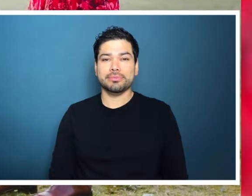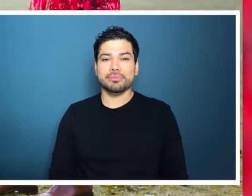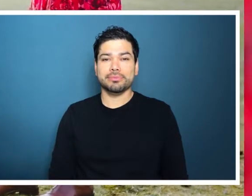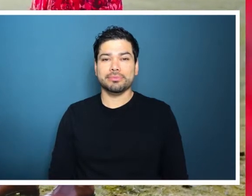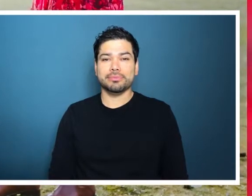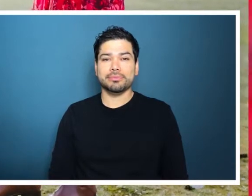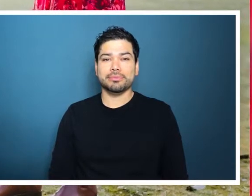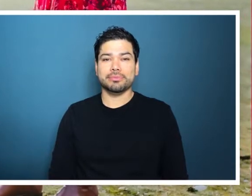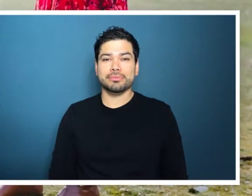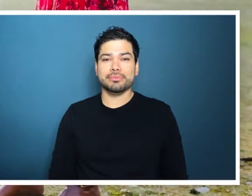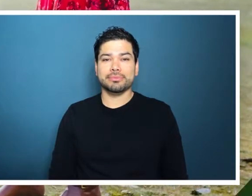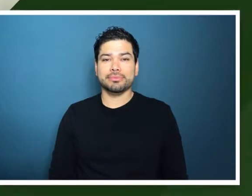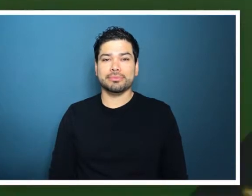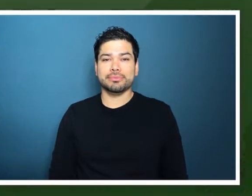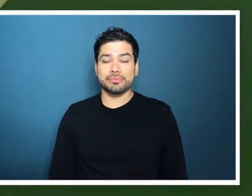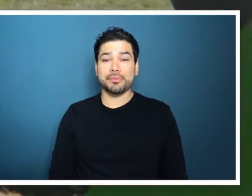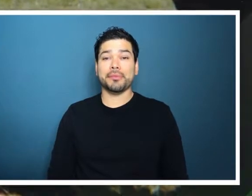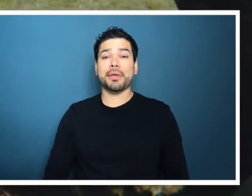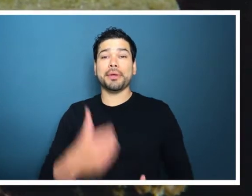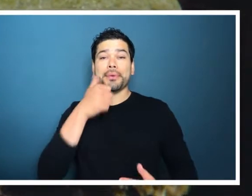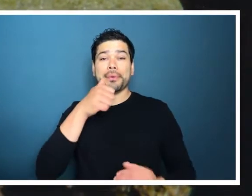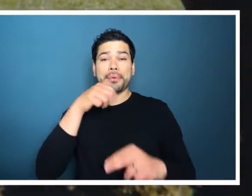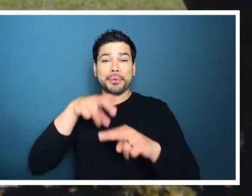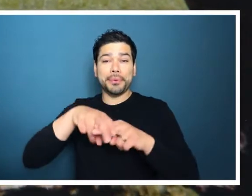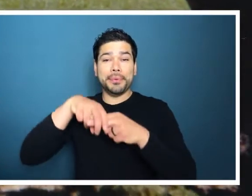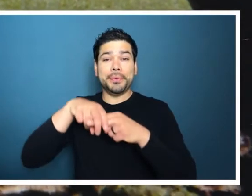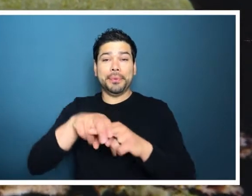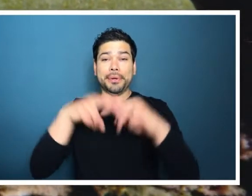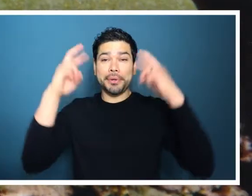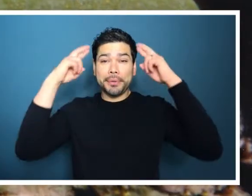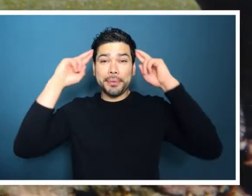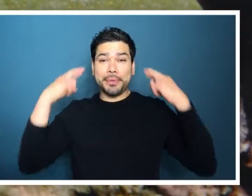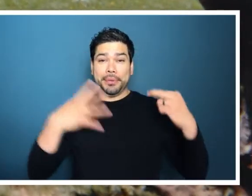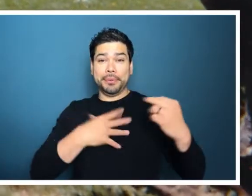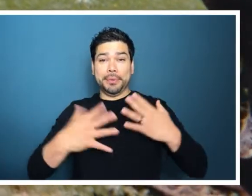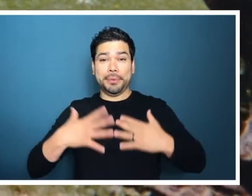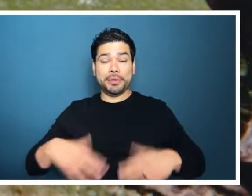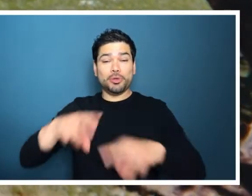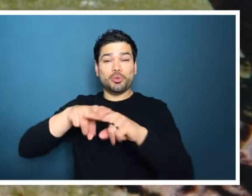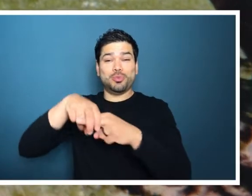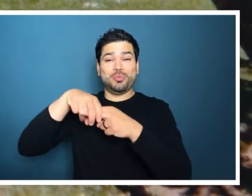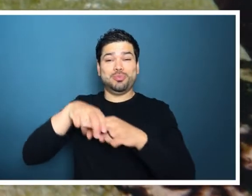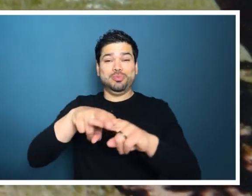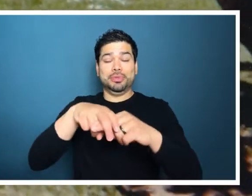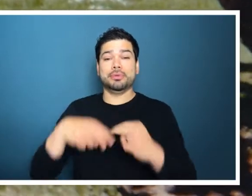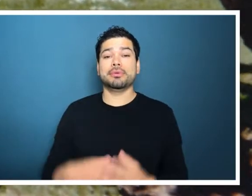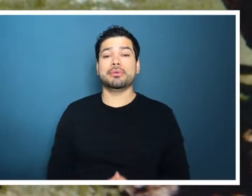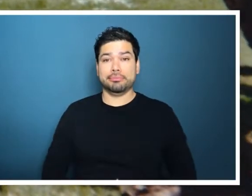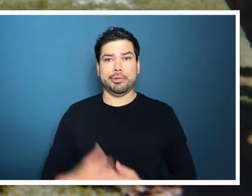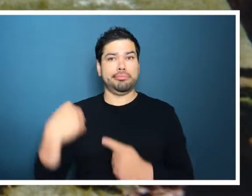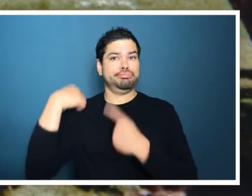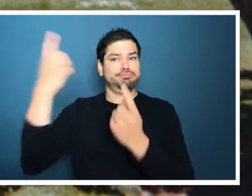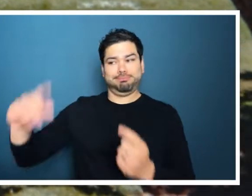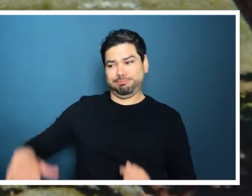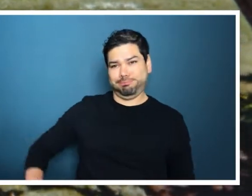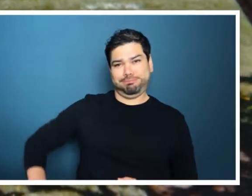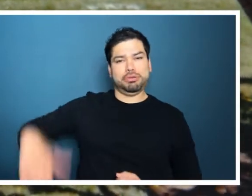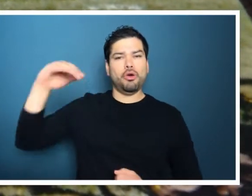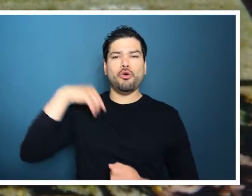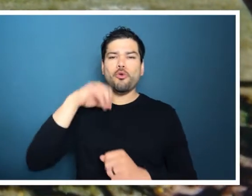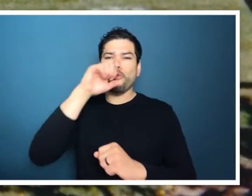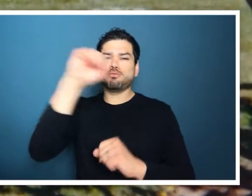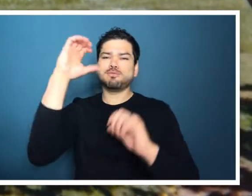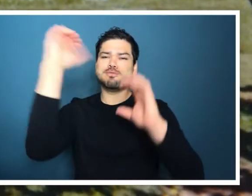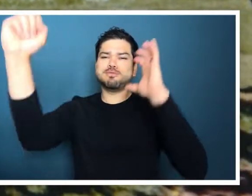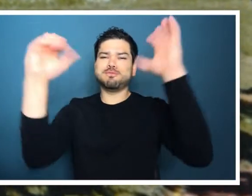him and his wife. Next, an aged photo of a young girl smiling on a swing. Katie, a white woman, speaks to camera. Ever since I was a little kid,